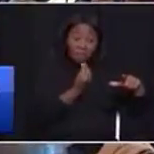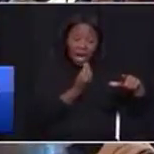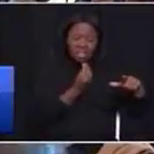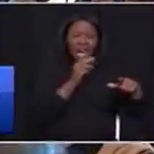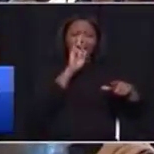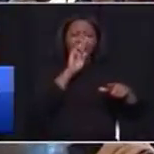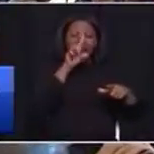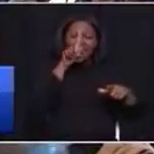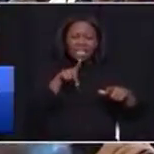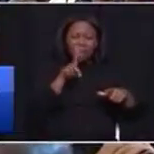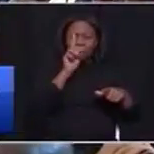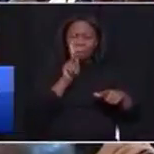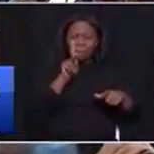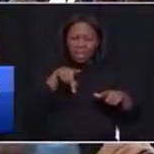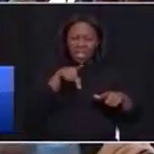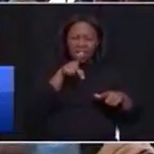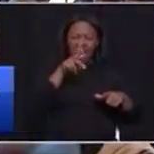solution to housing challenges.